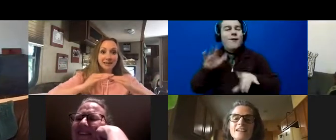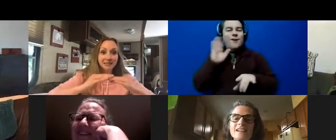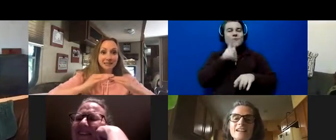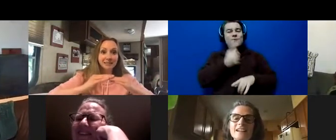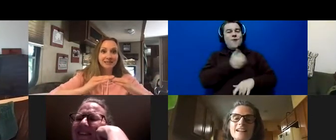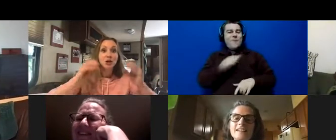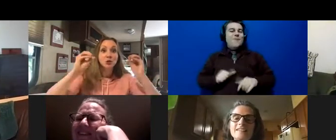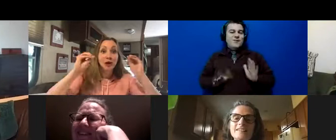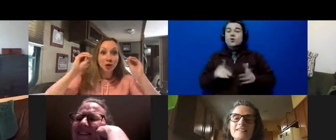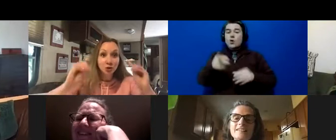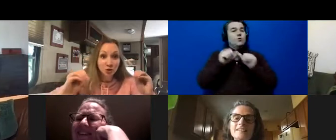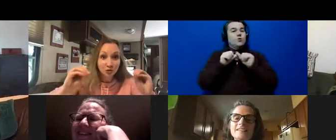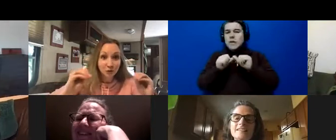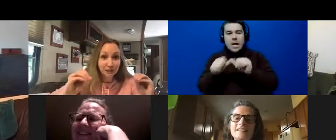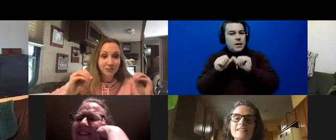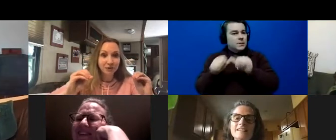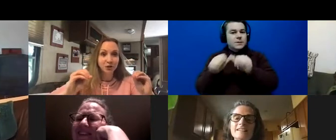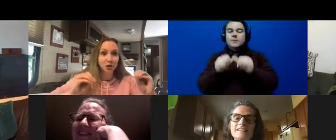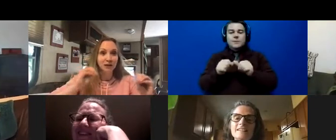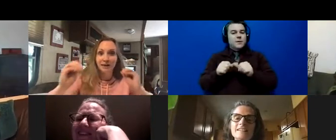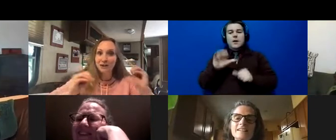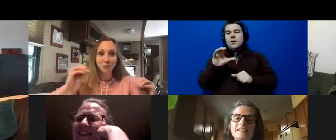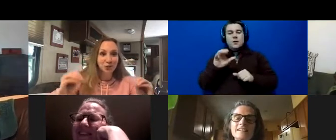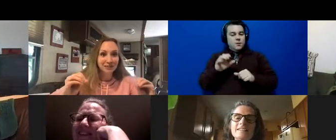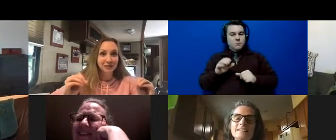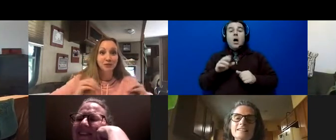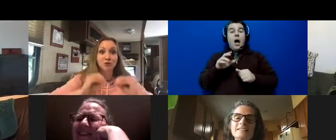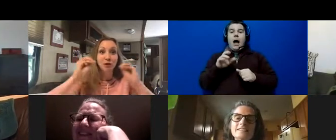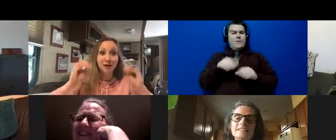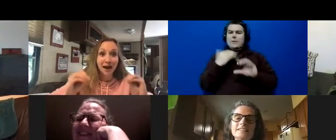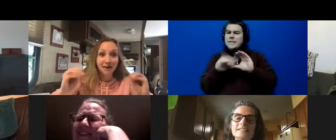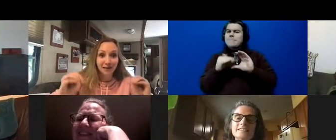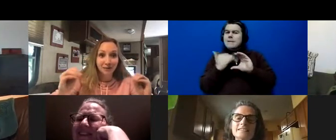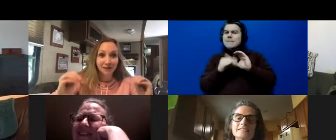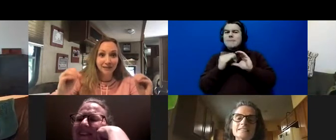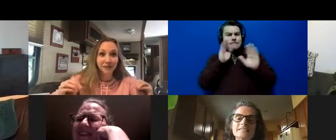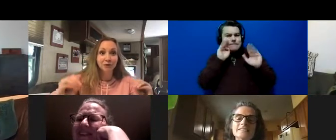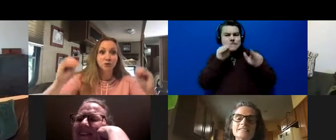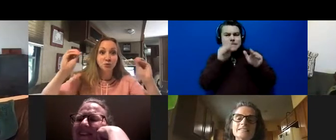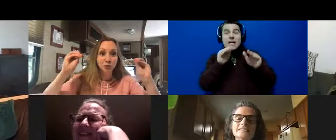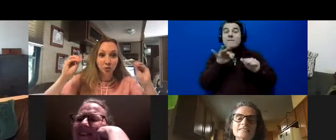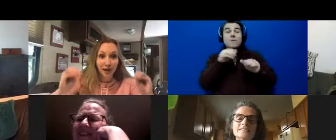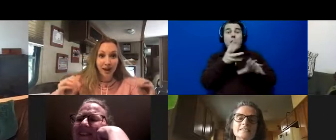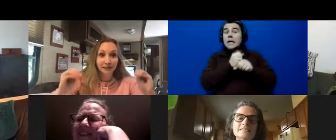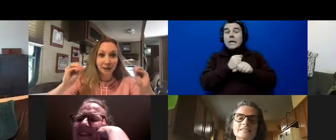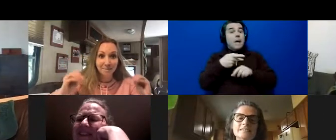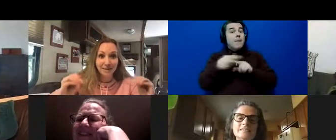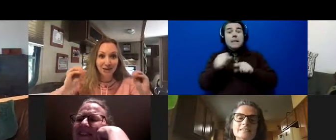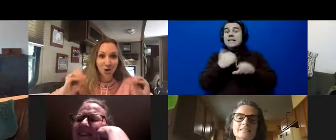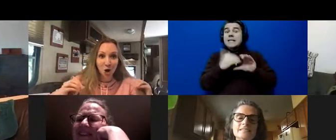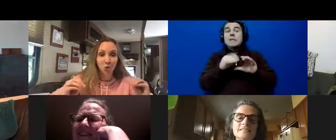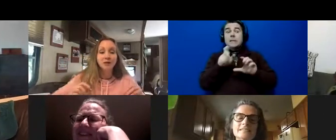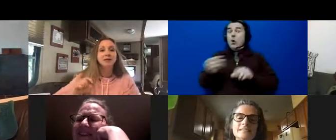Staying consistent. You've got to look for those emails, though. I keep stressing this. If you are not getting Plexus emails, you need to let